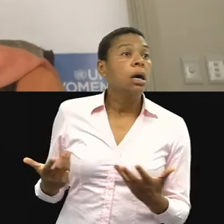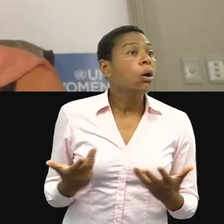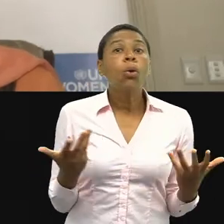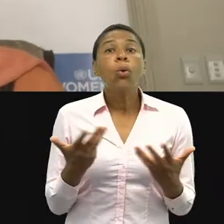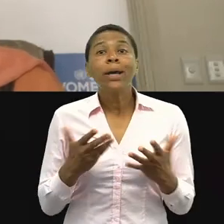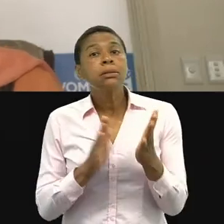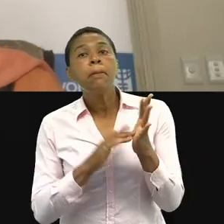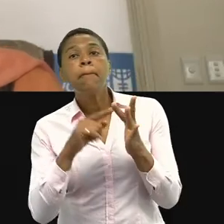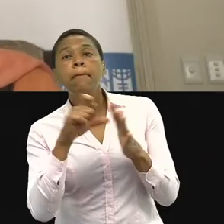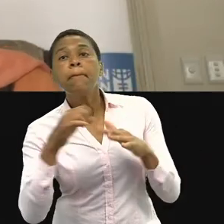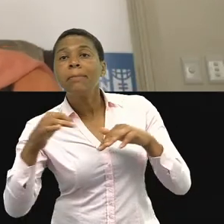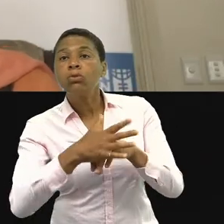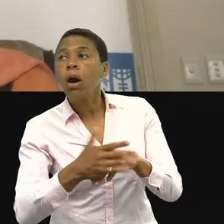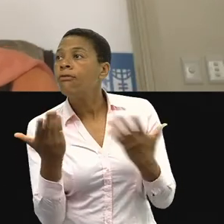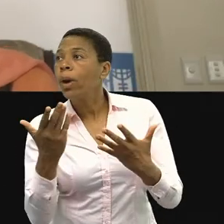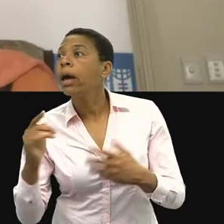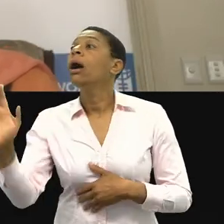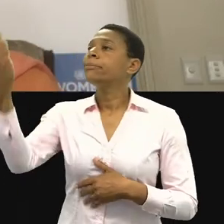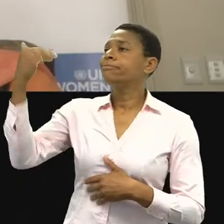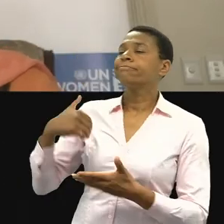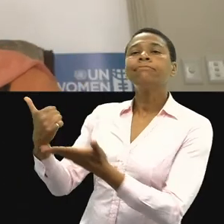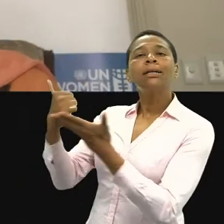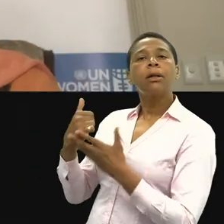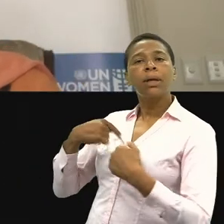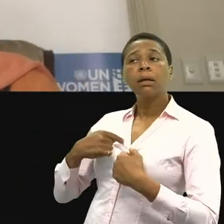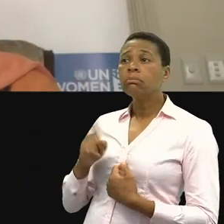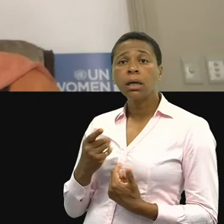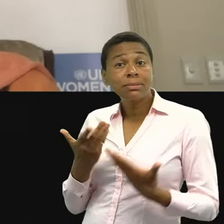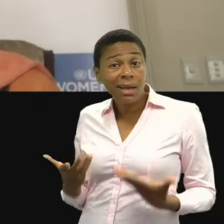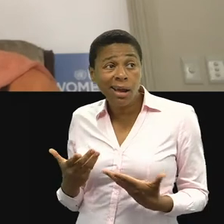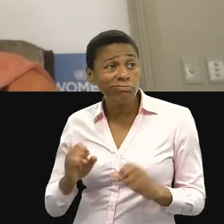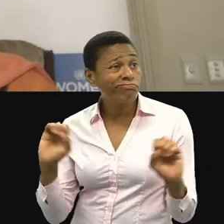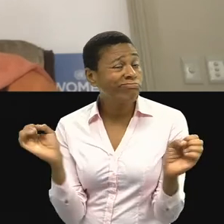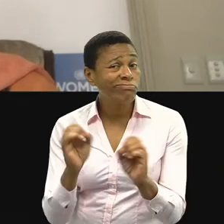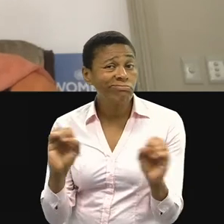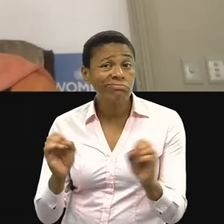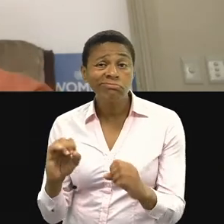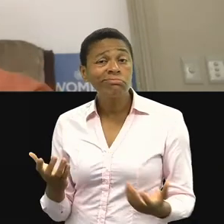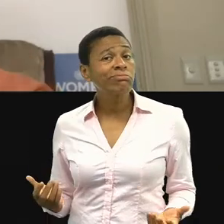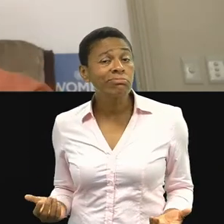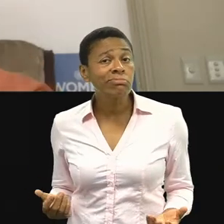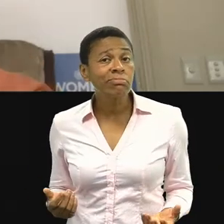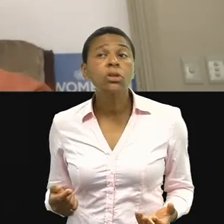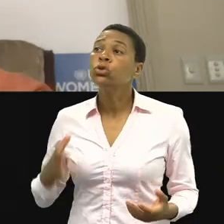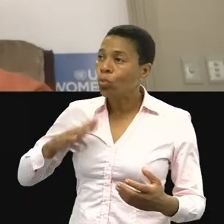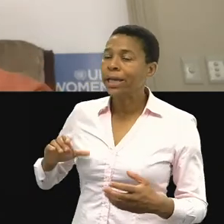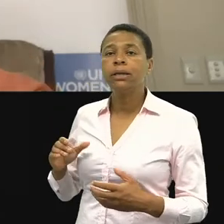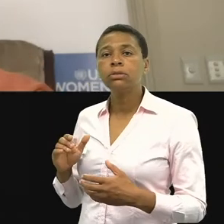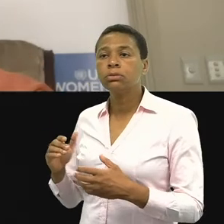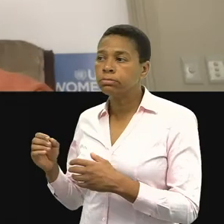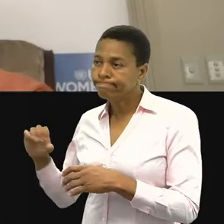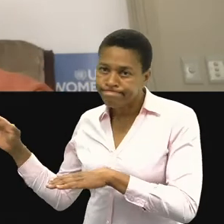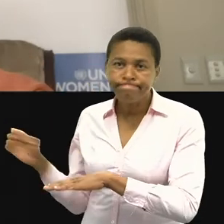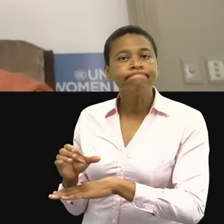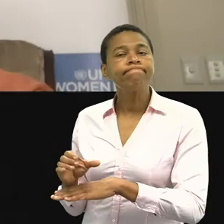collapse of the primary health care system that we're seeing when we are building back better, we need to restore. Women's bold